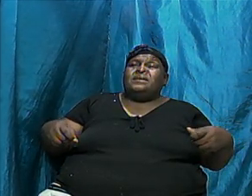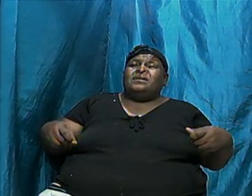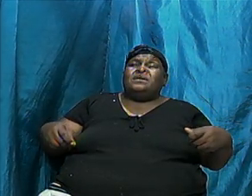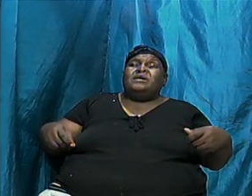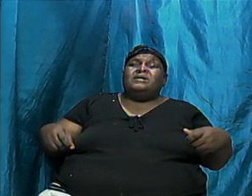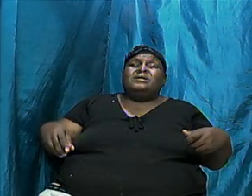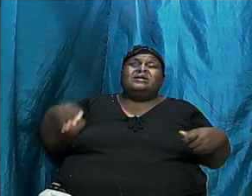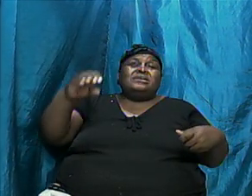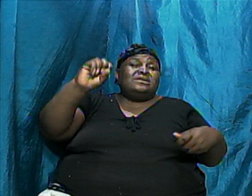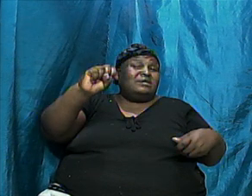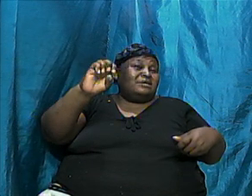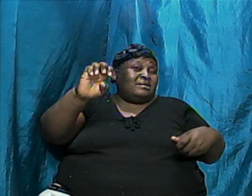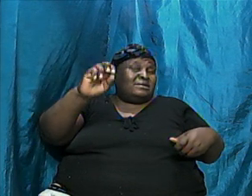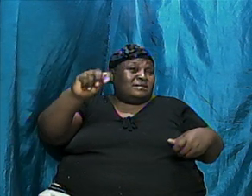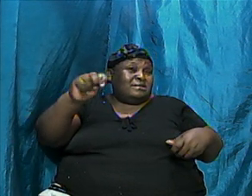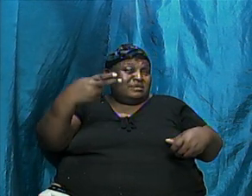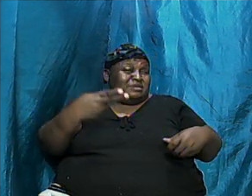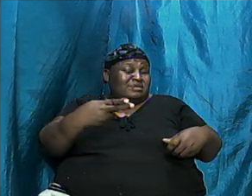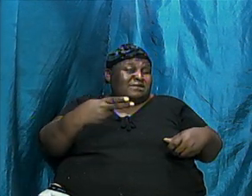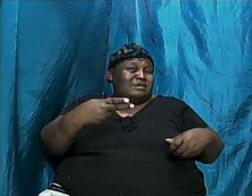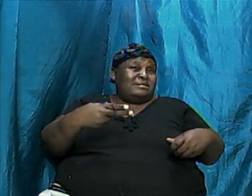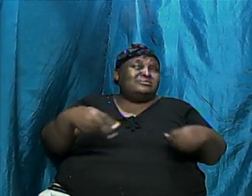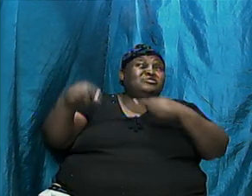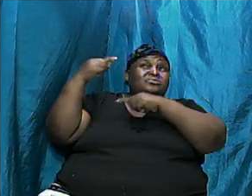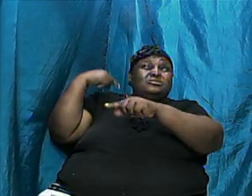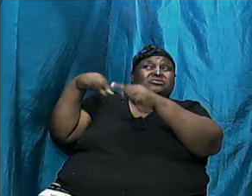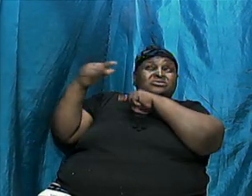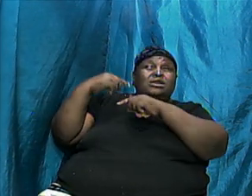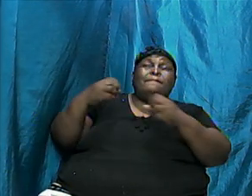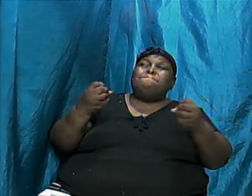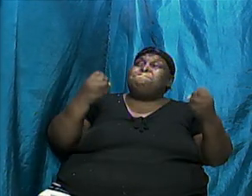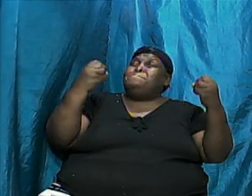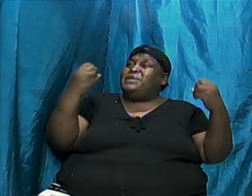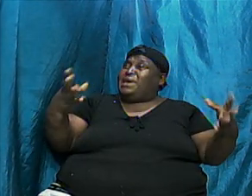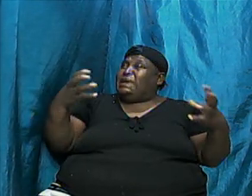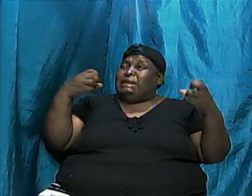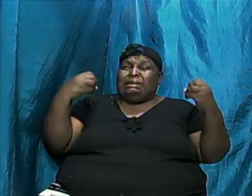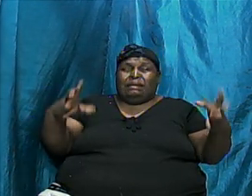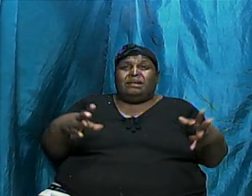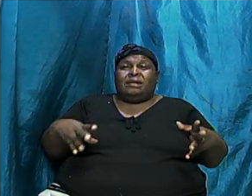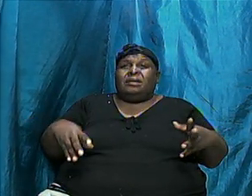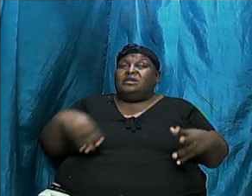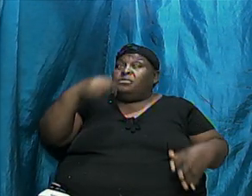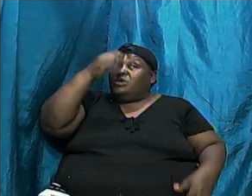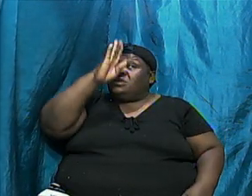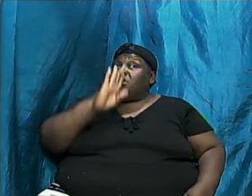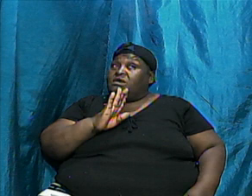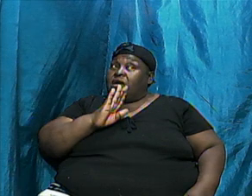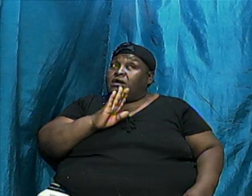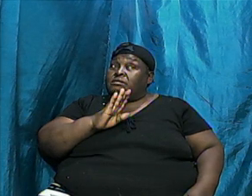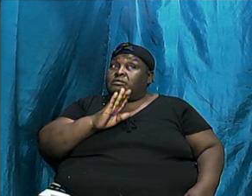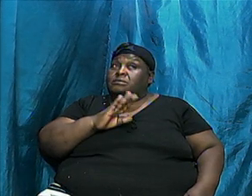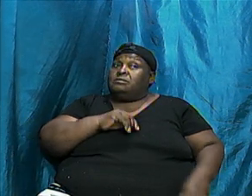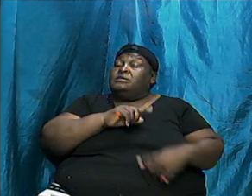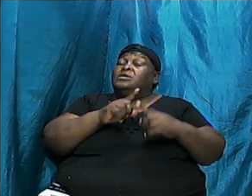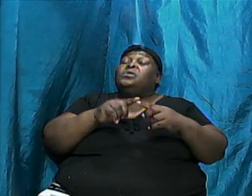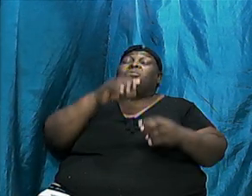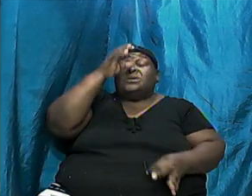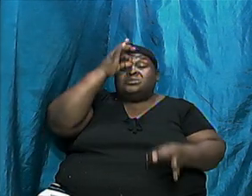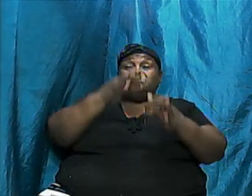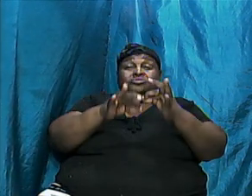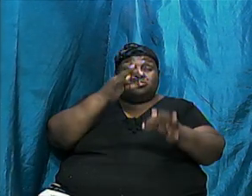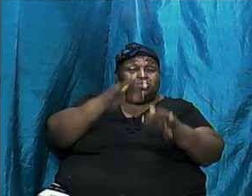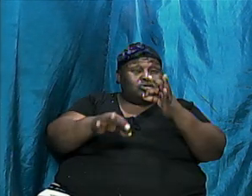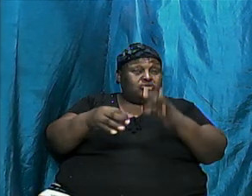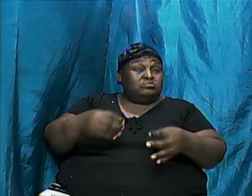Seth were many. And they were the godly descendants. And yet when the judgment came,